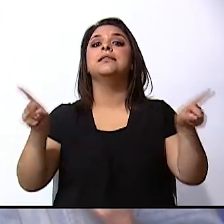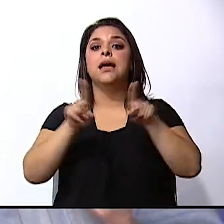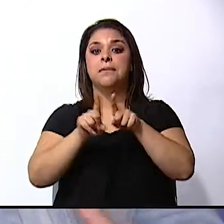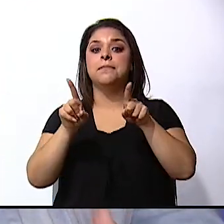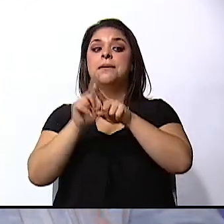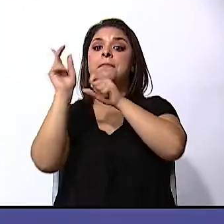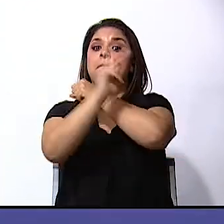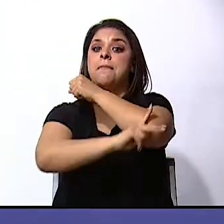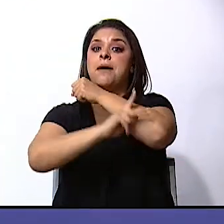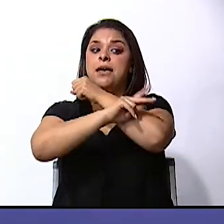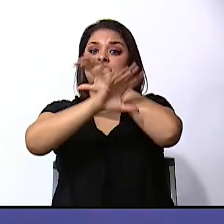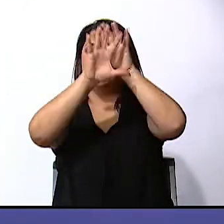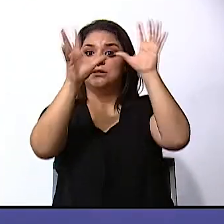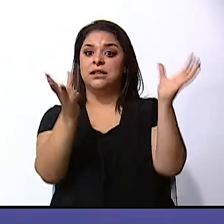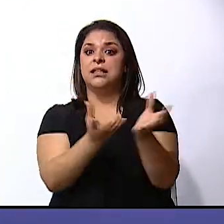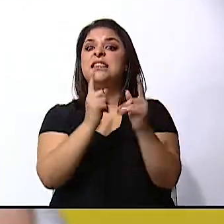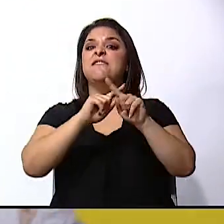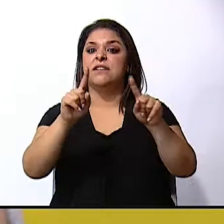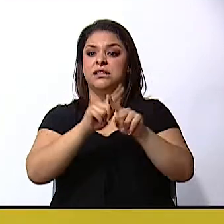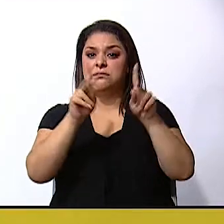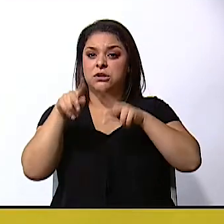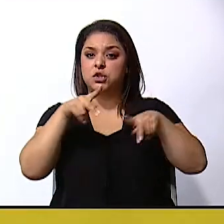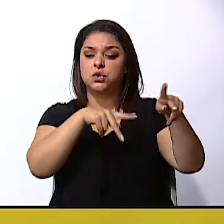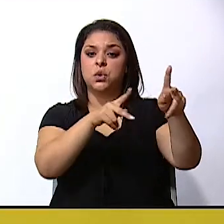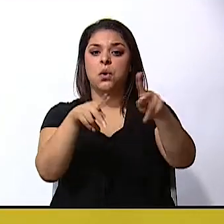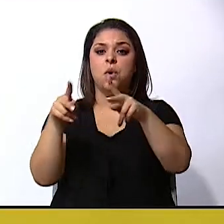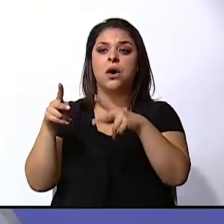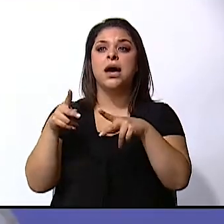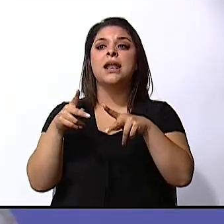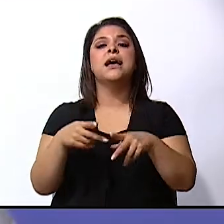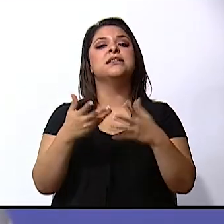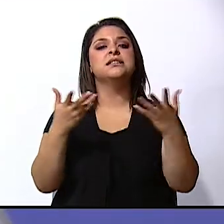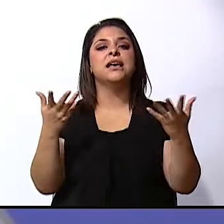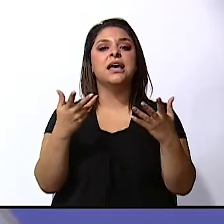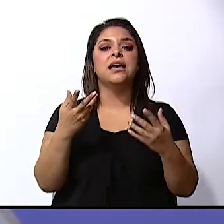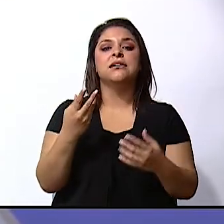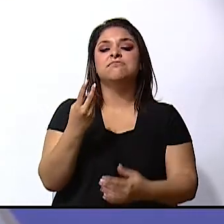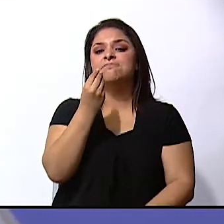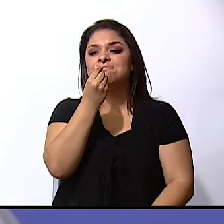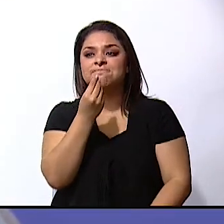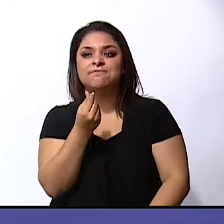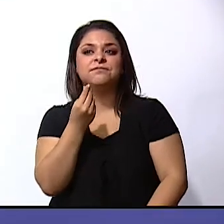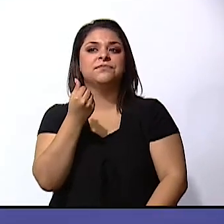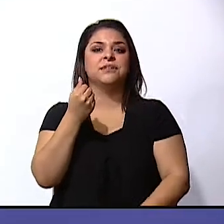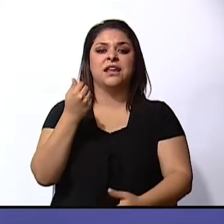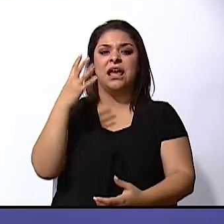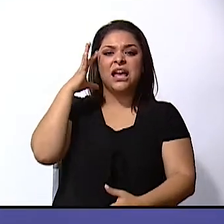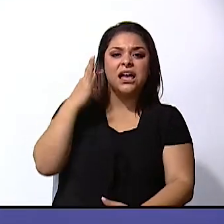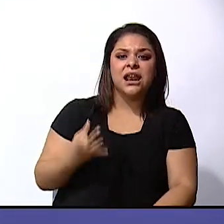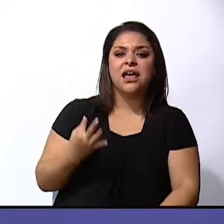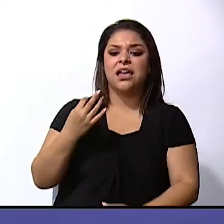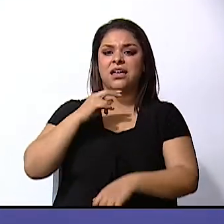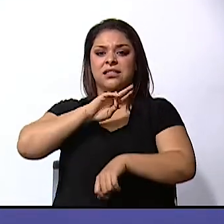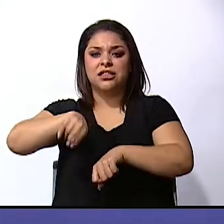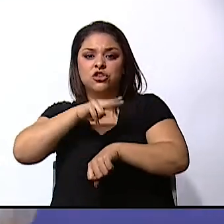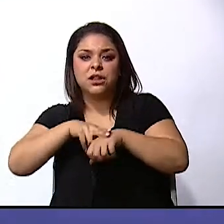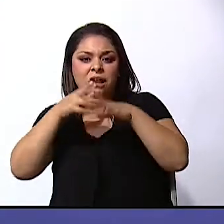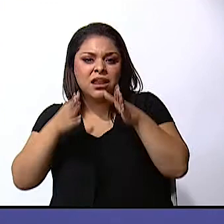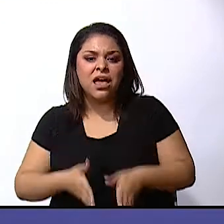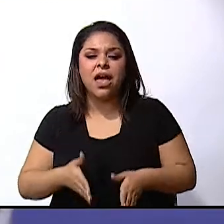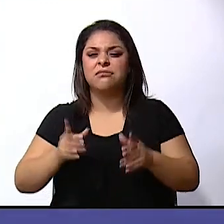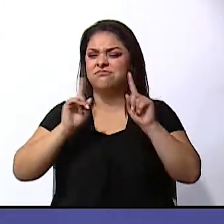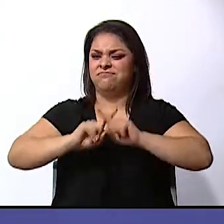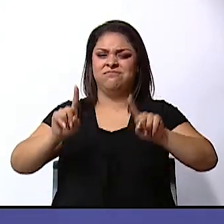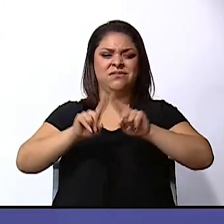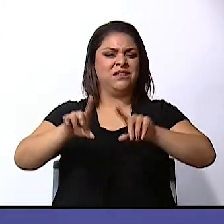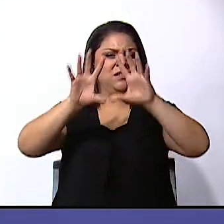people in tastes beliefs nationalities and that's the same in every country